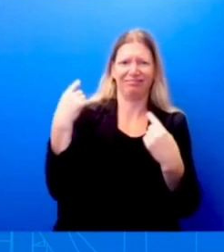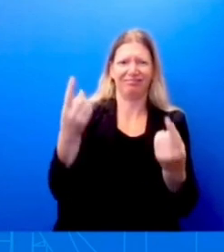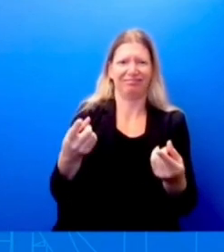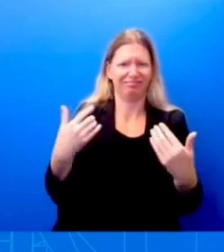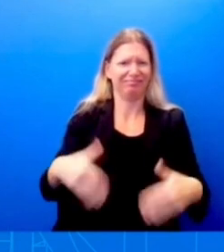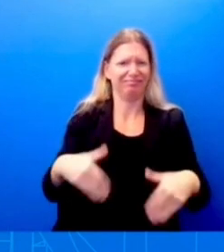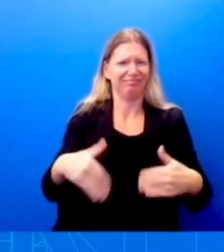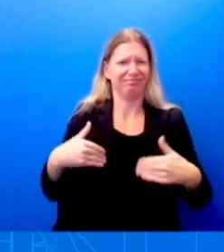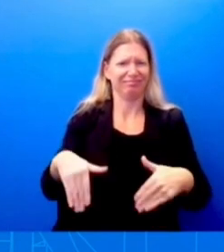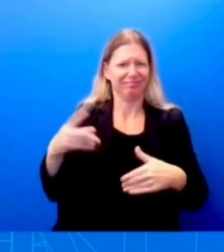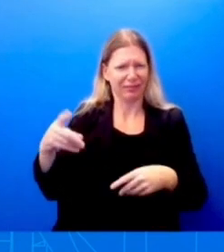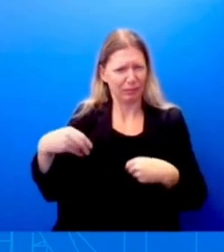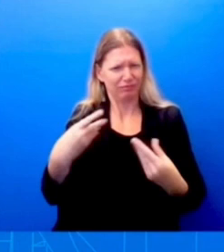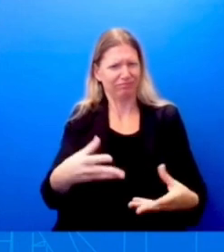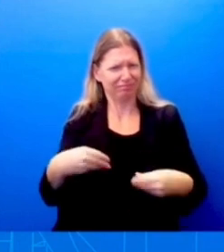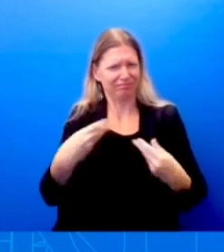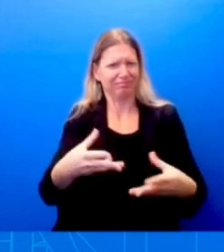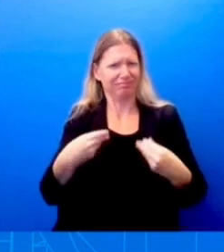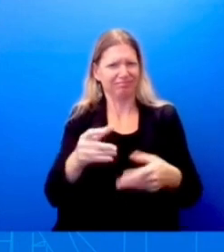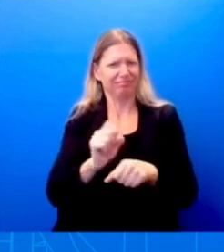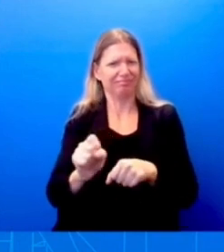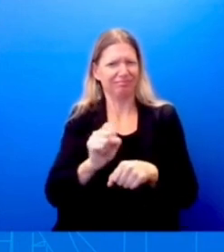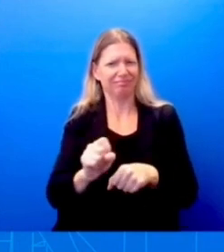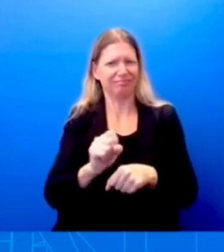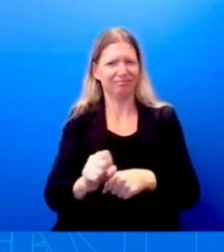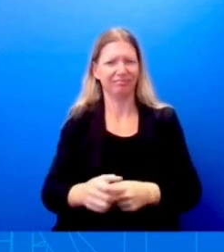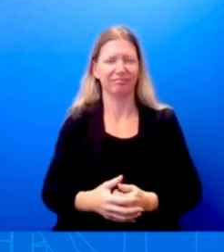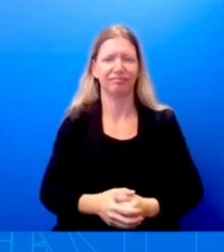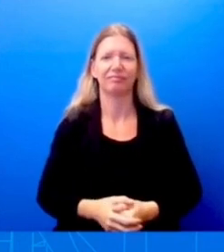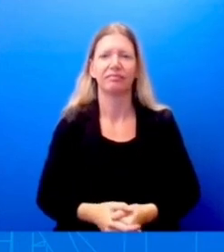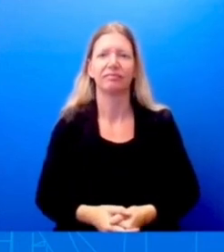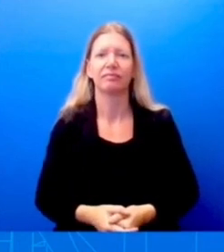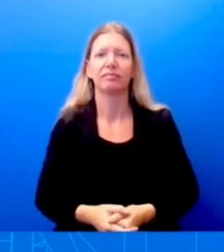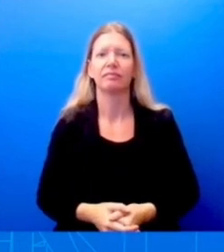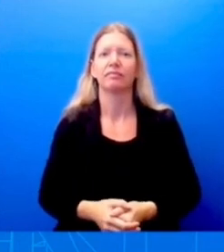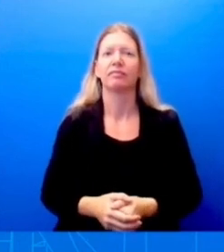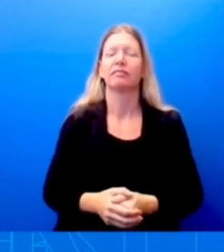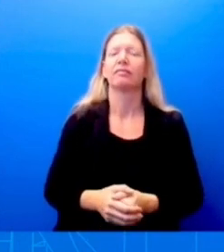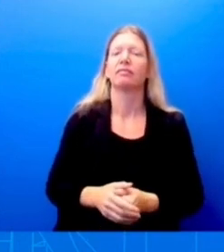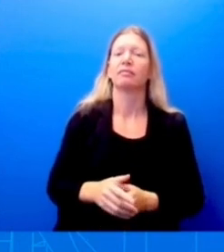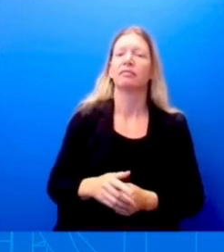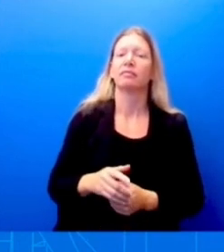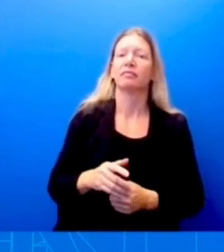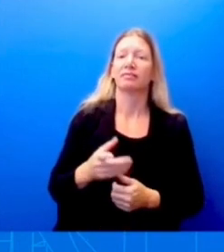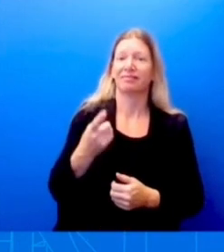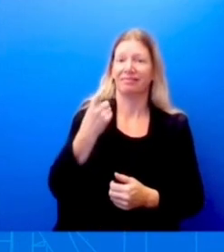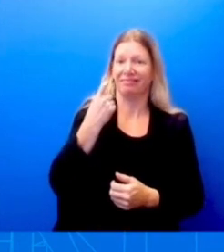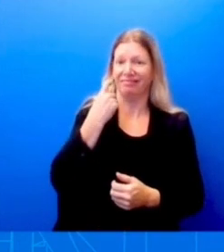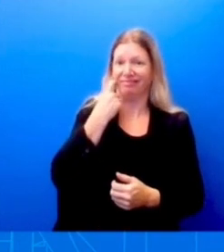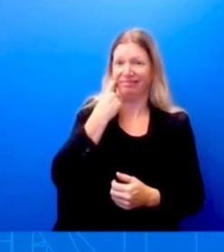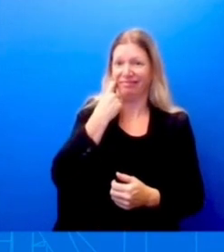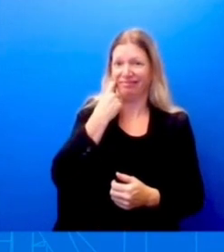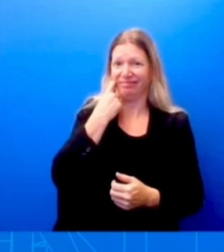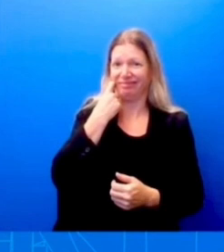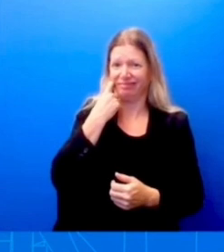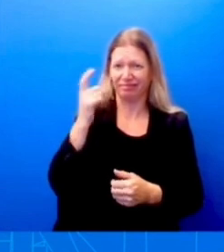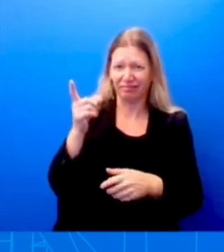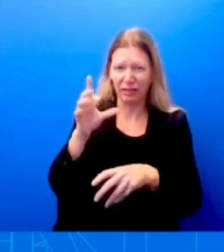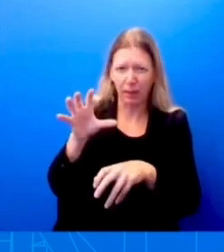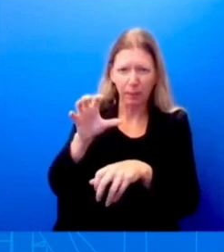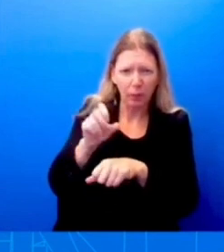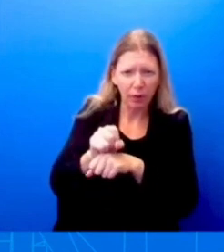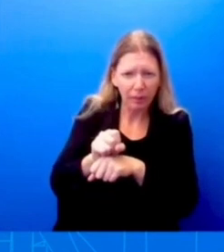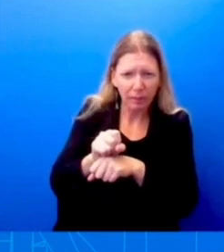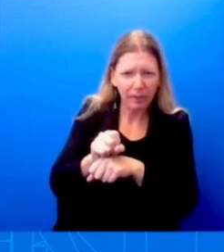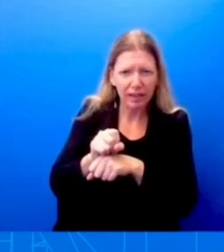walk in the Oval Office with his personal physician, Dr. O'Connor, a few minutes ago. Is there an appointment? Did he have a meeting of a health concern? This is the first time